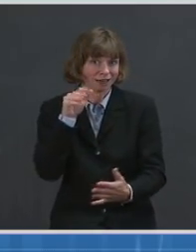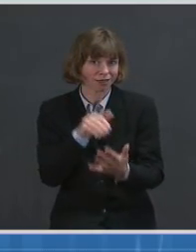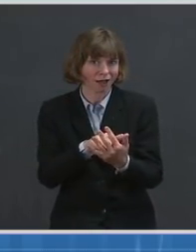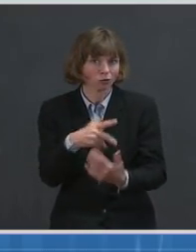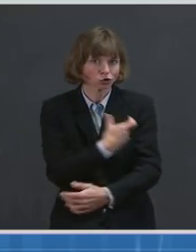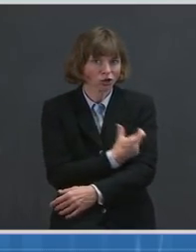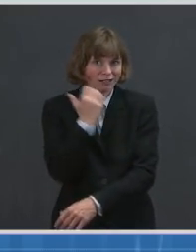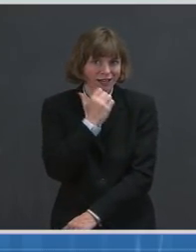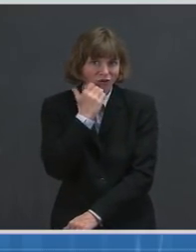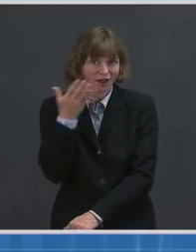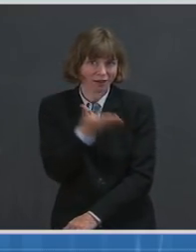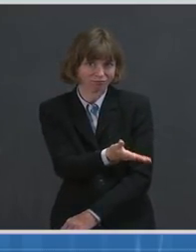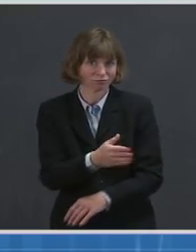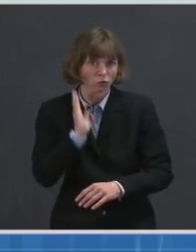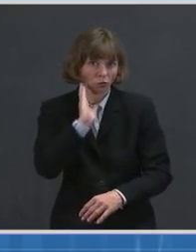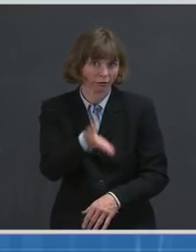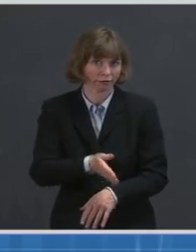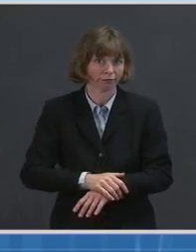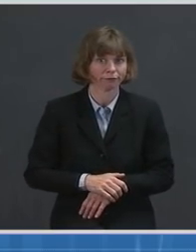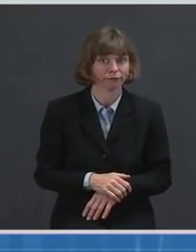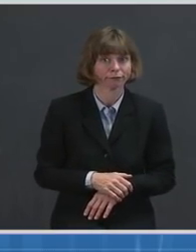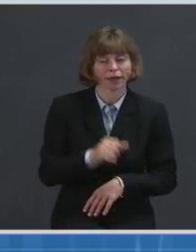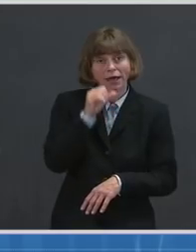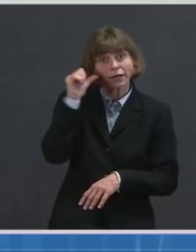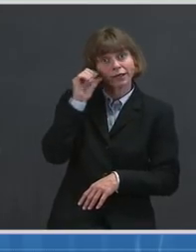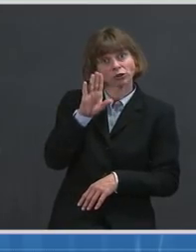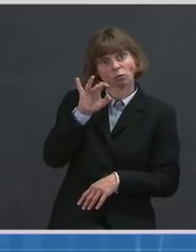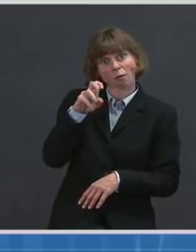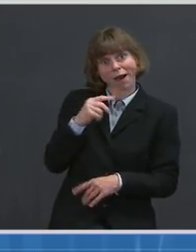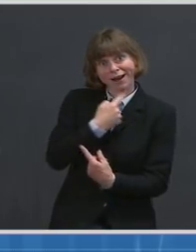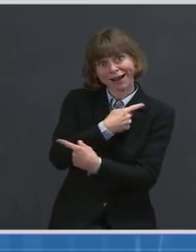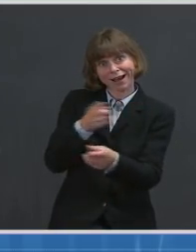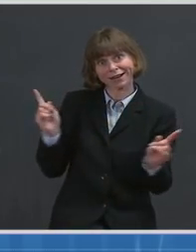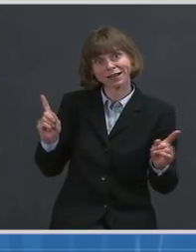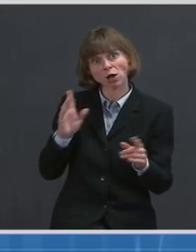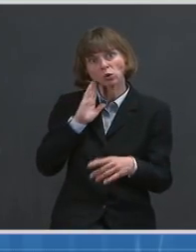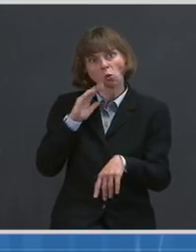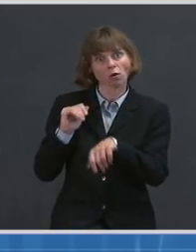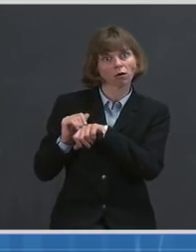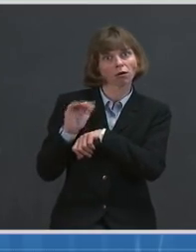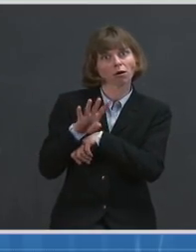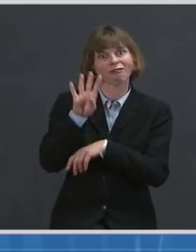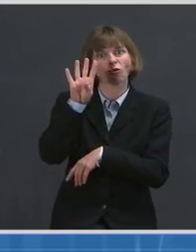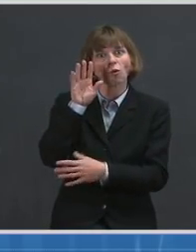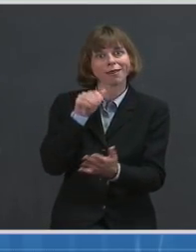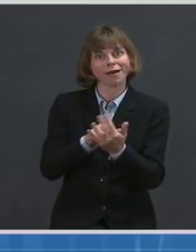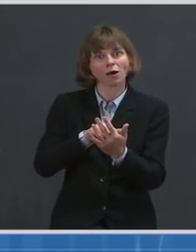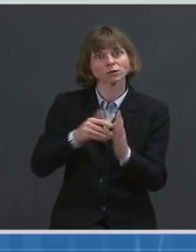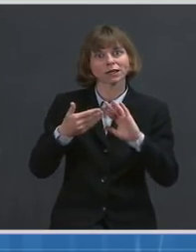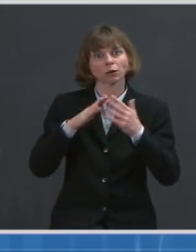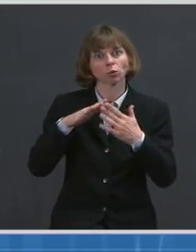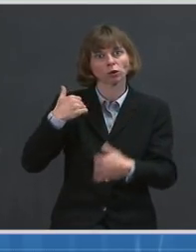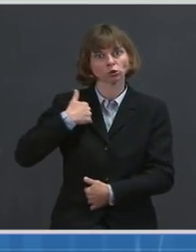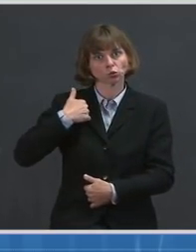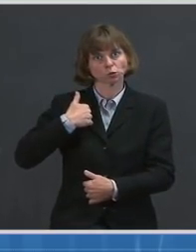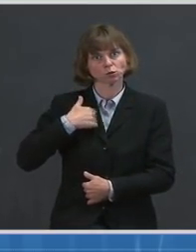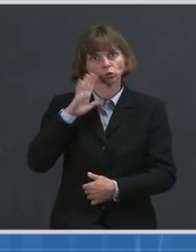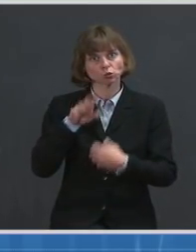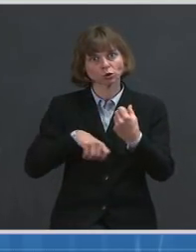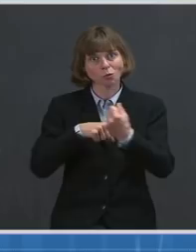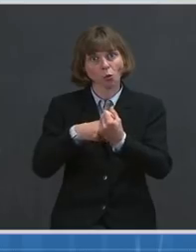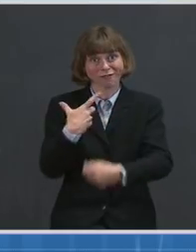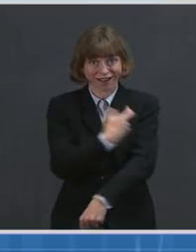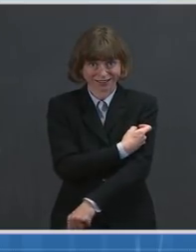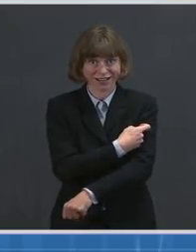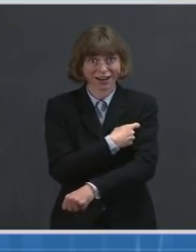night, President Biden announced the deployment of more than 4,000 active duty troops to support vaccination efforts, bringing the total